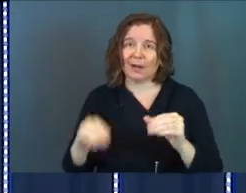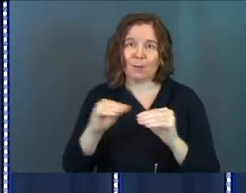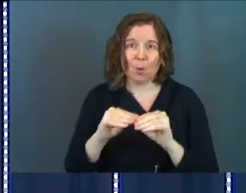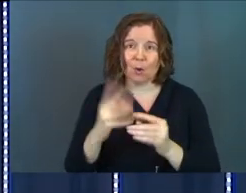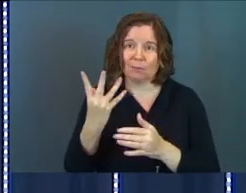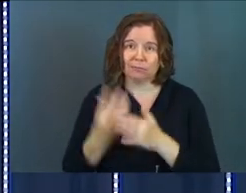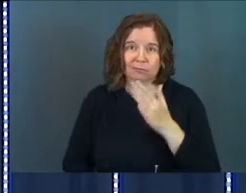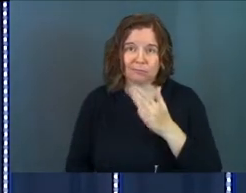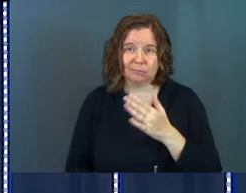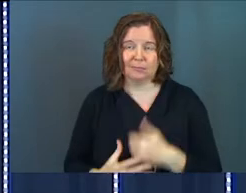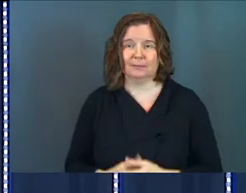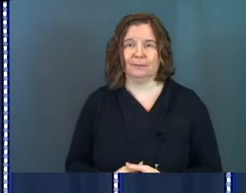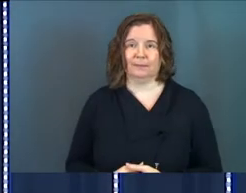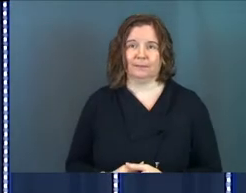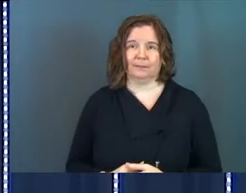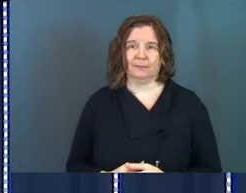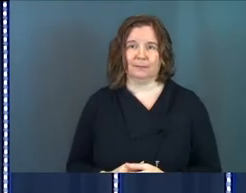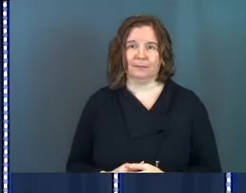anymore.